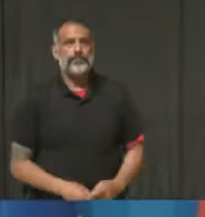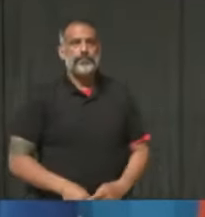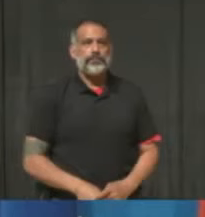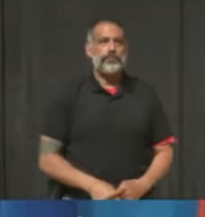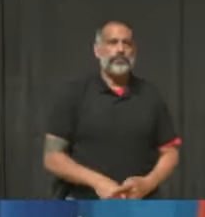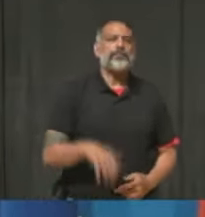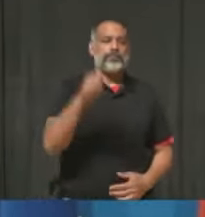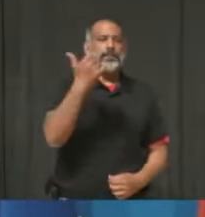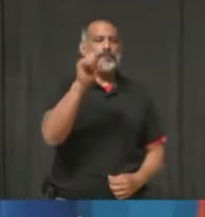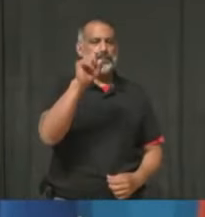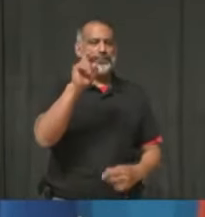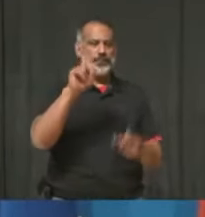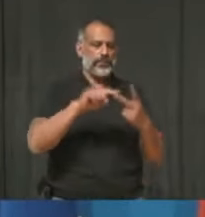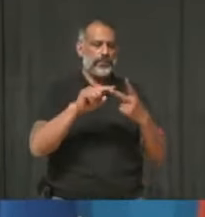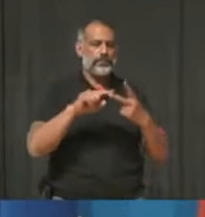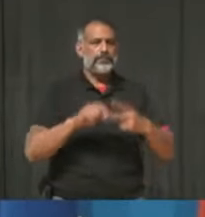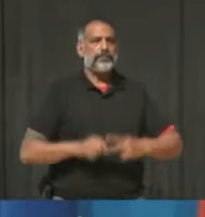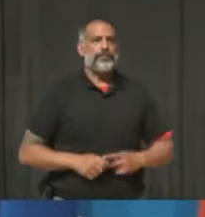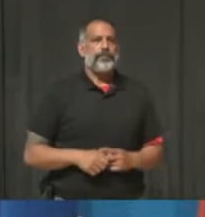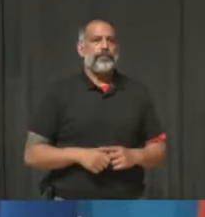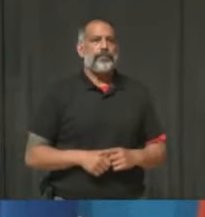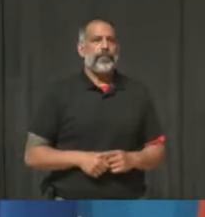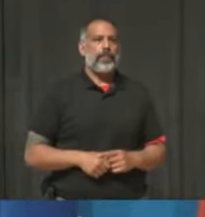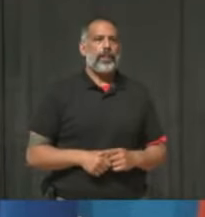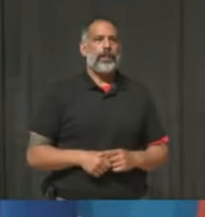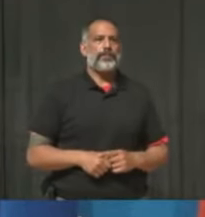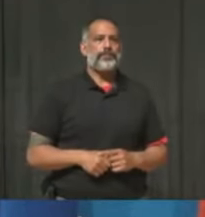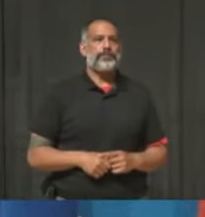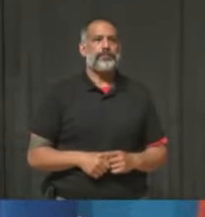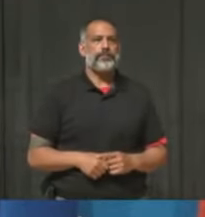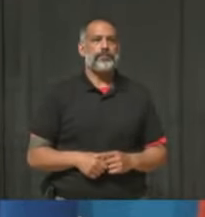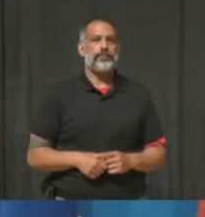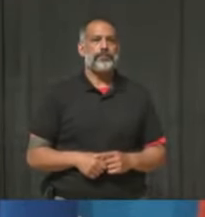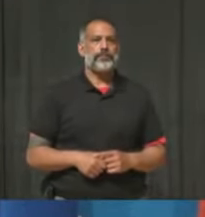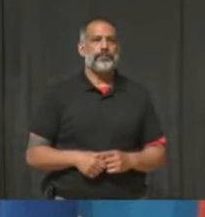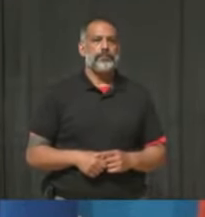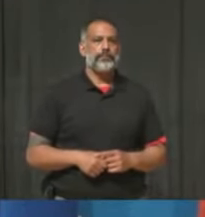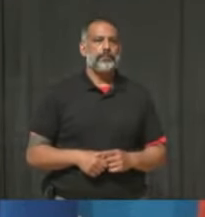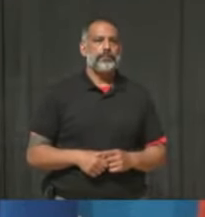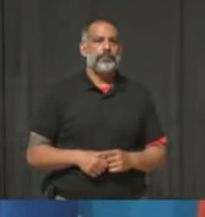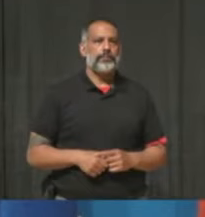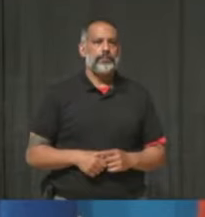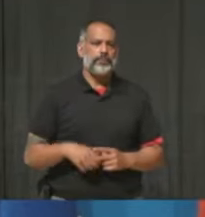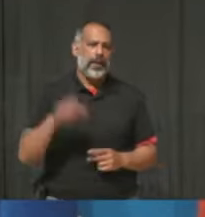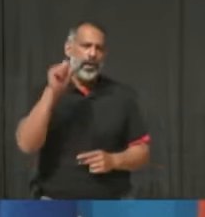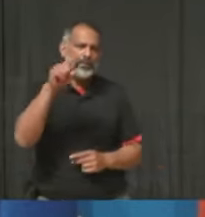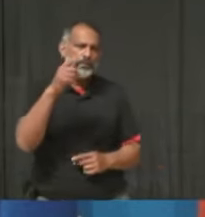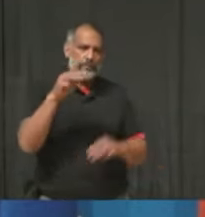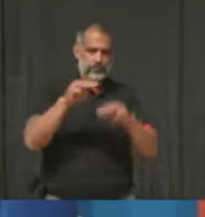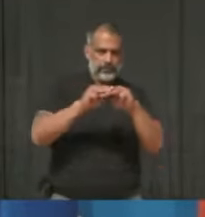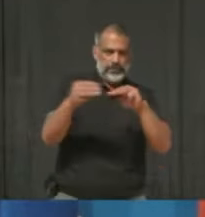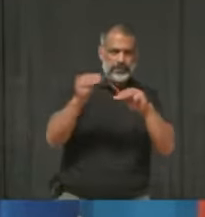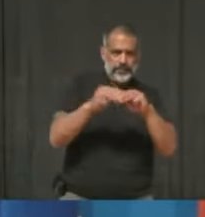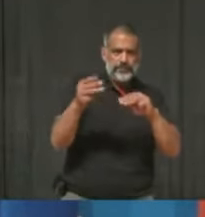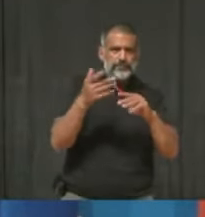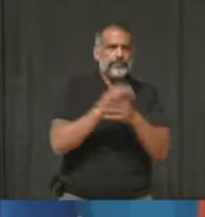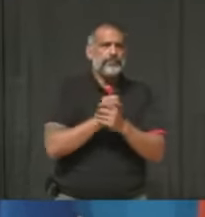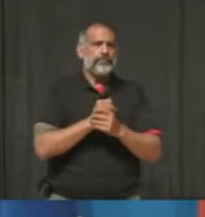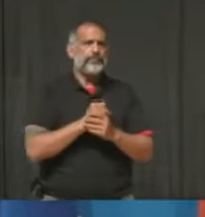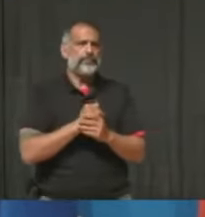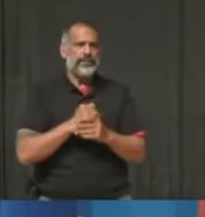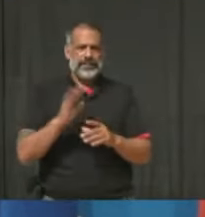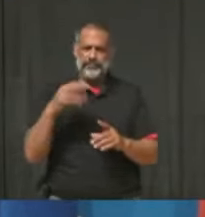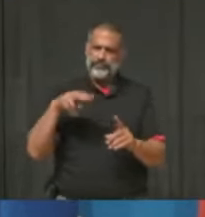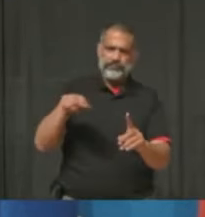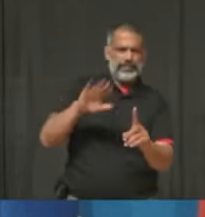Yeah, just maybe hoping just to focus in on what, on the city part itself. So if I'm piecing together what the doctors have shared there, it's that